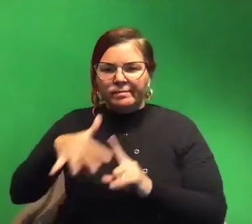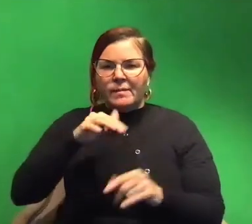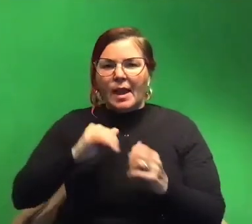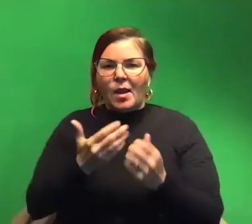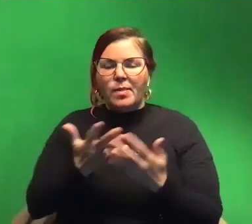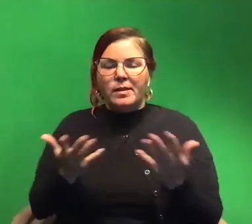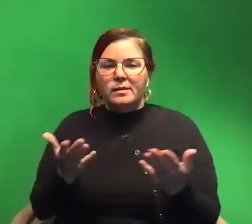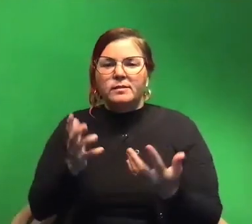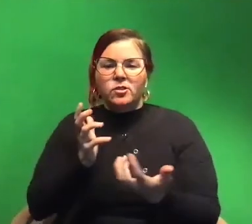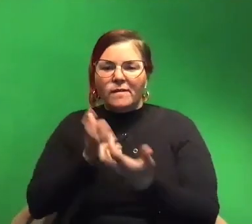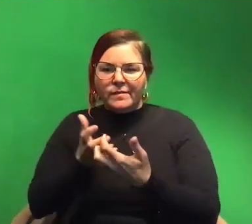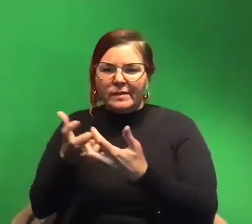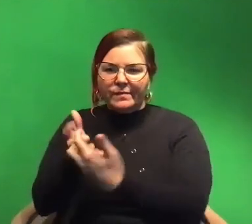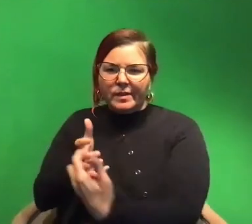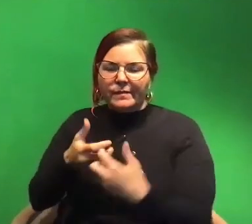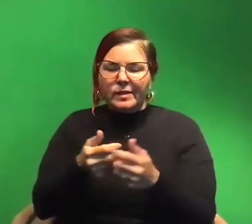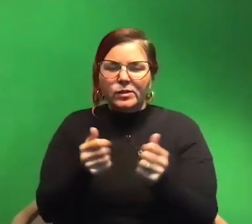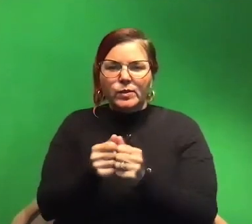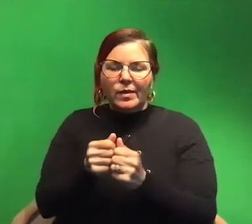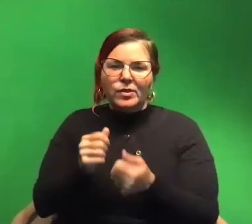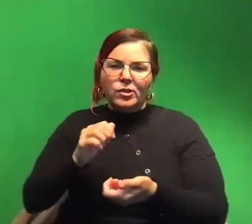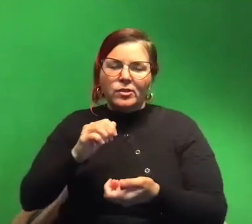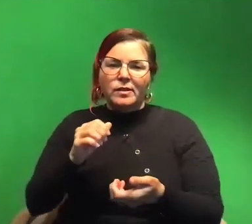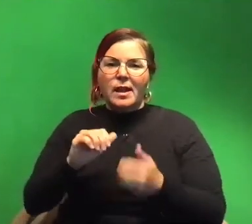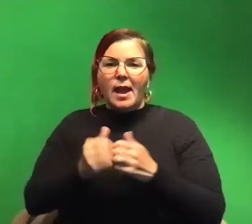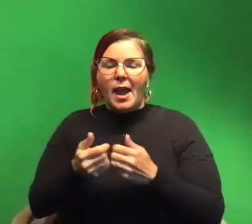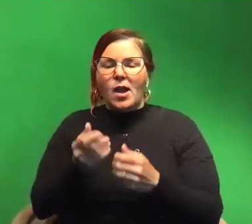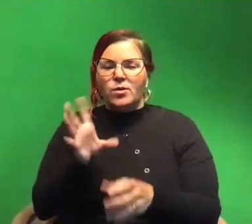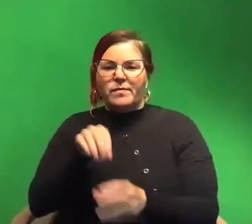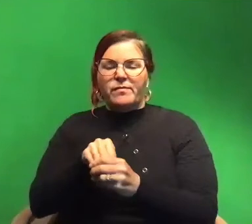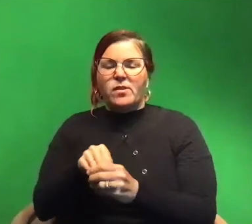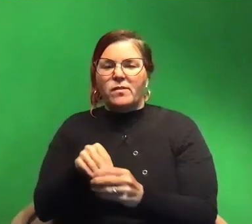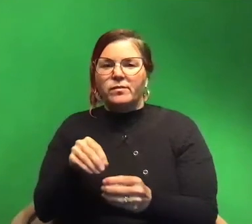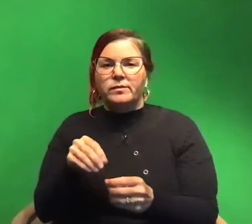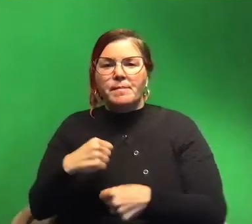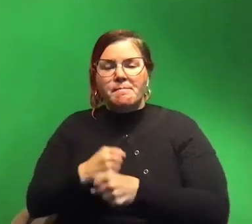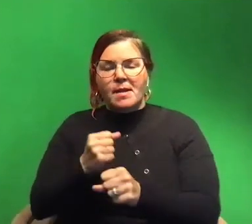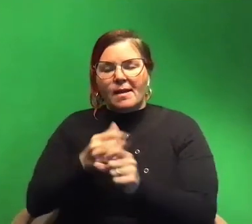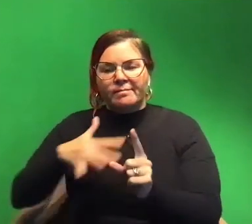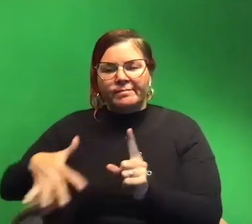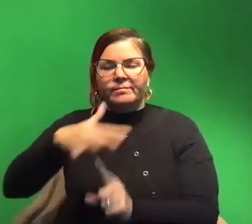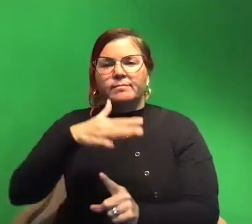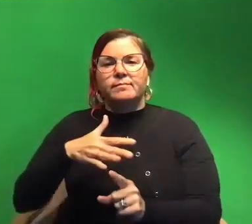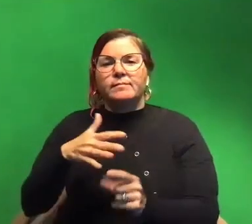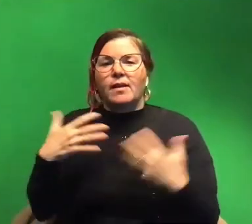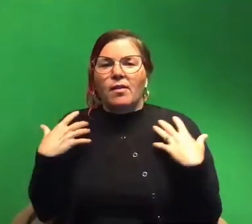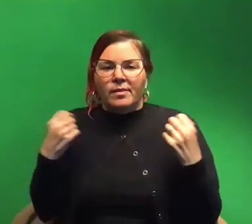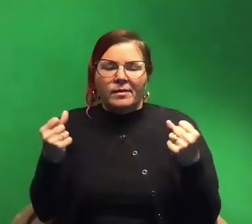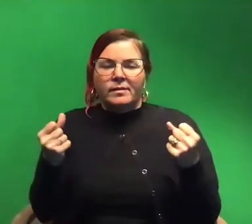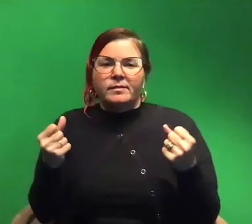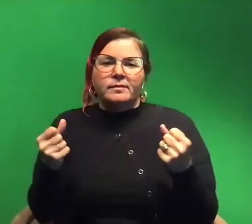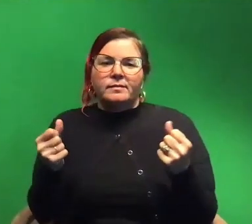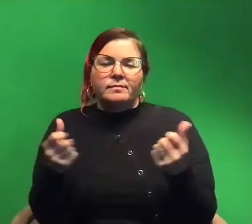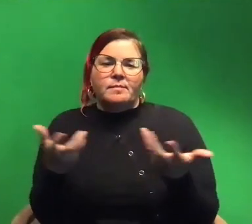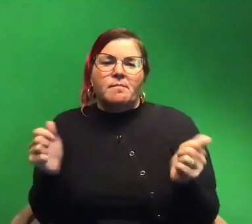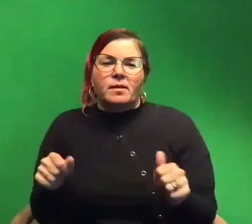together in that ecosystem and how they can play a role to make that ecosystem a really healthy healthy little corner